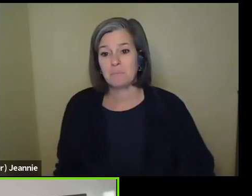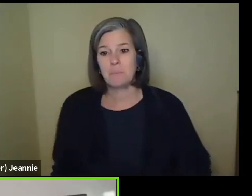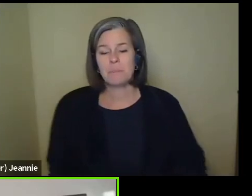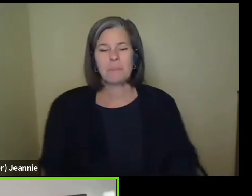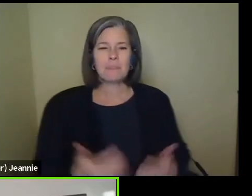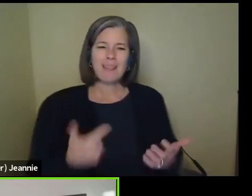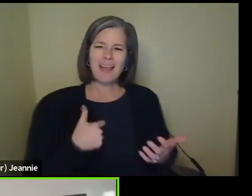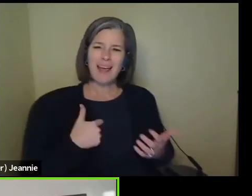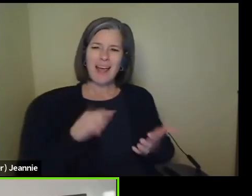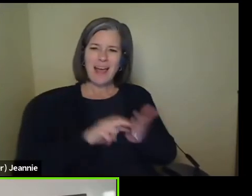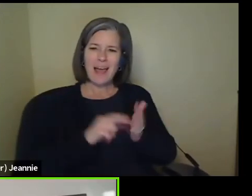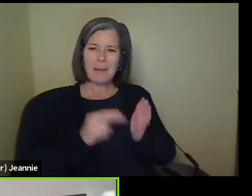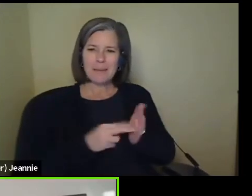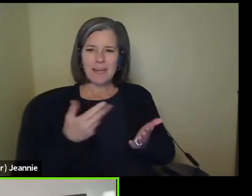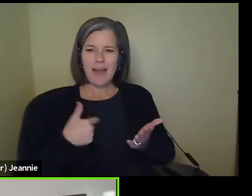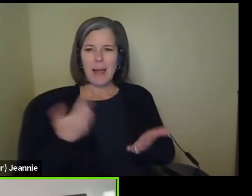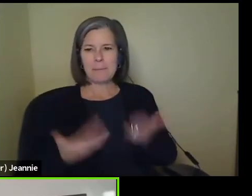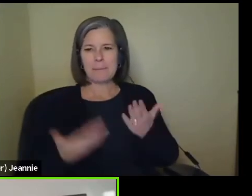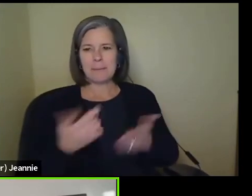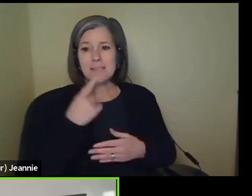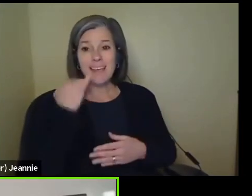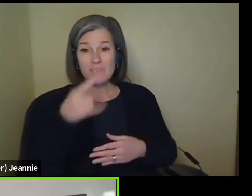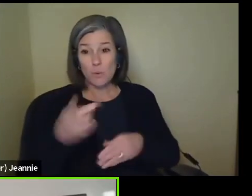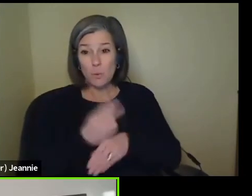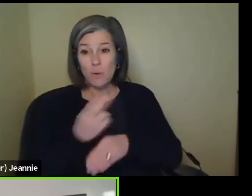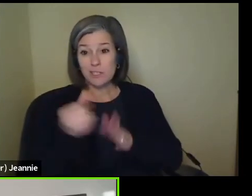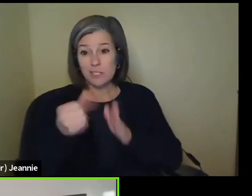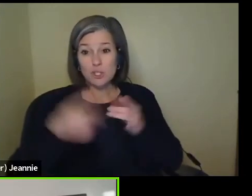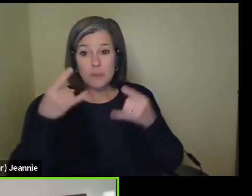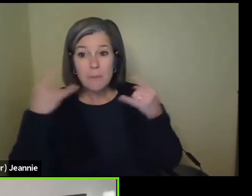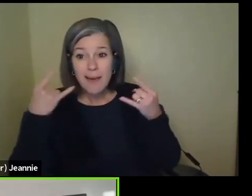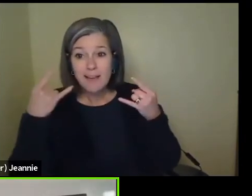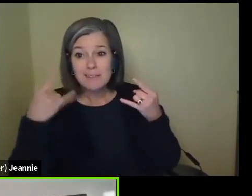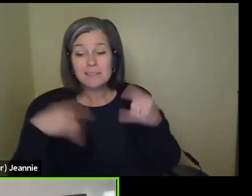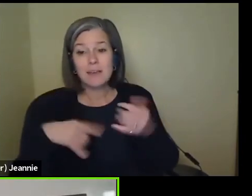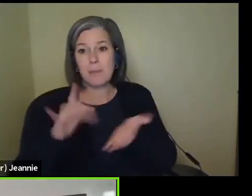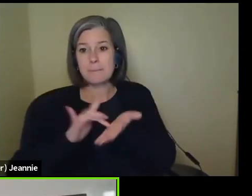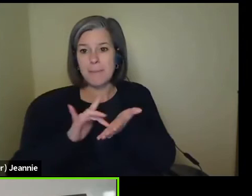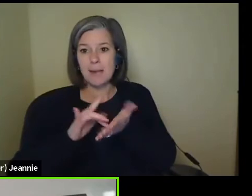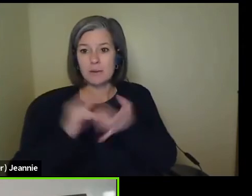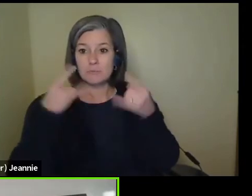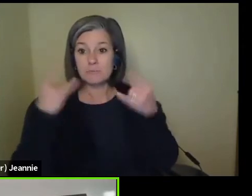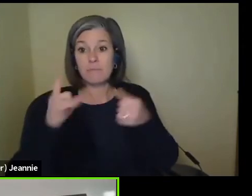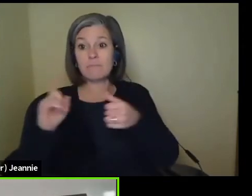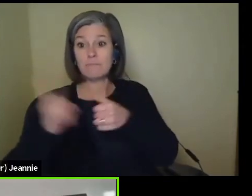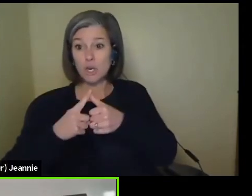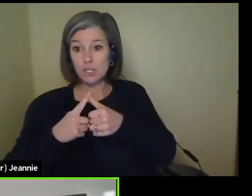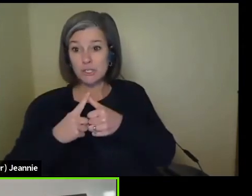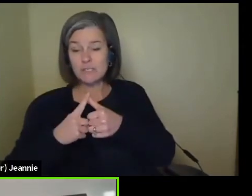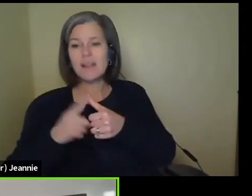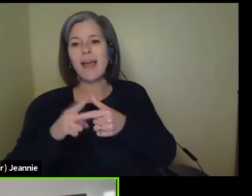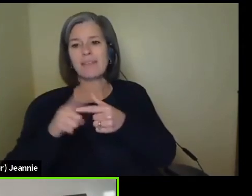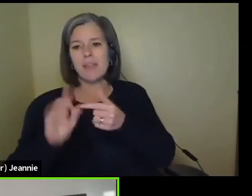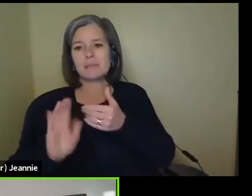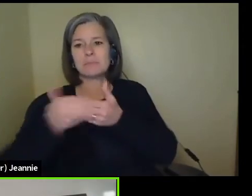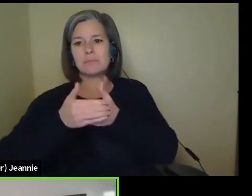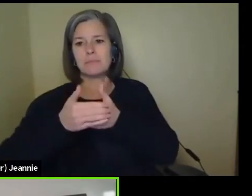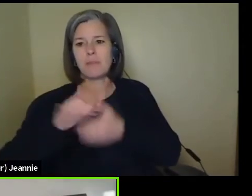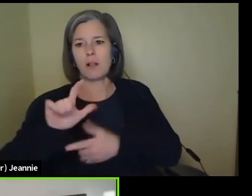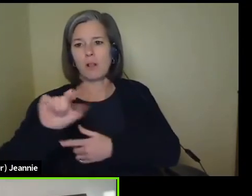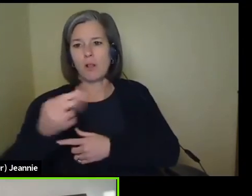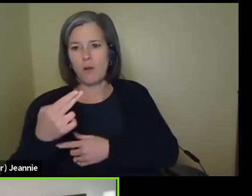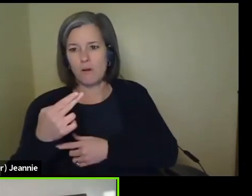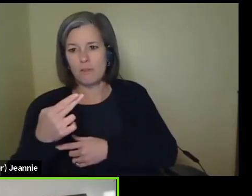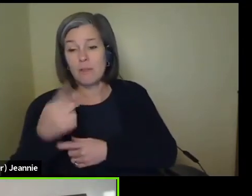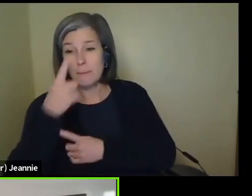I may add, if you are wearing a surgical mask or a medical grade mask that you wear that first and then put the cloth mask on top because the cloth mask